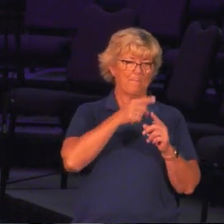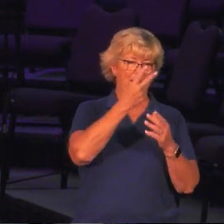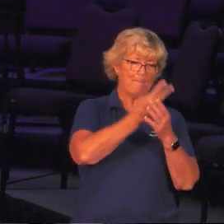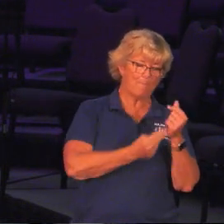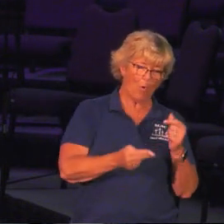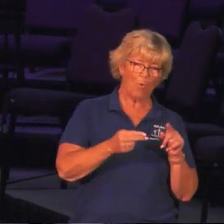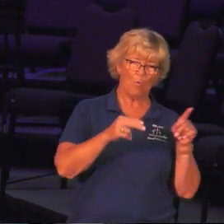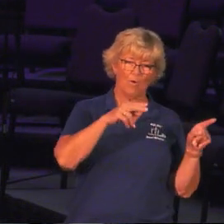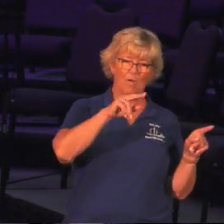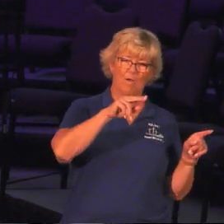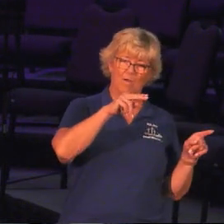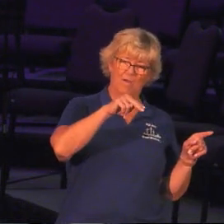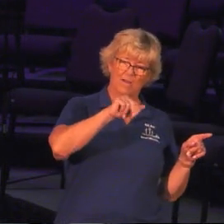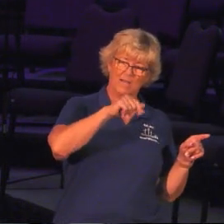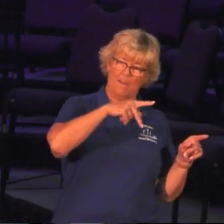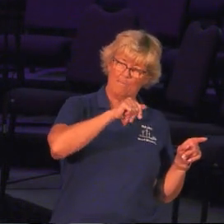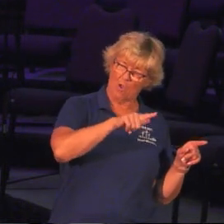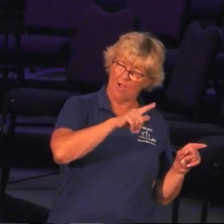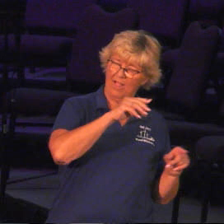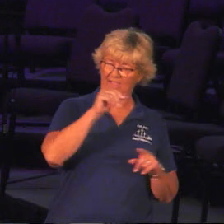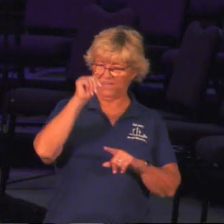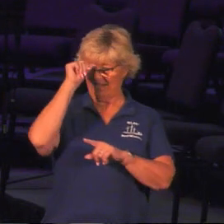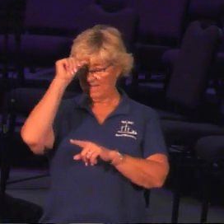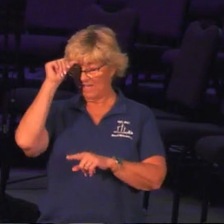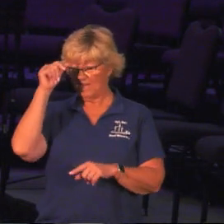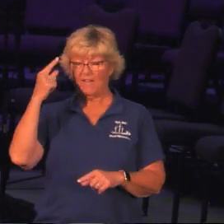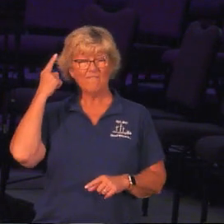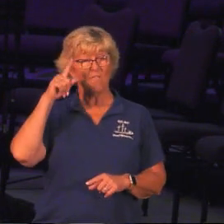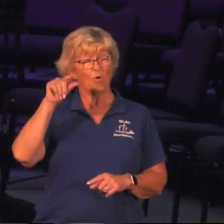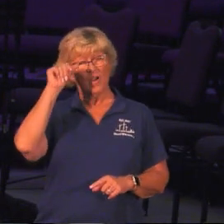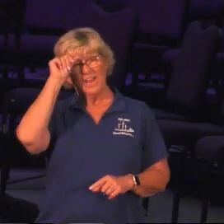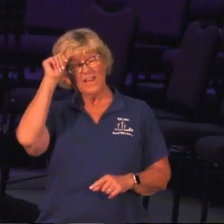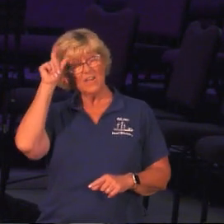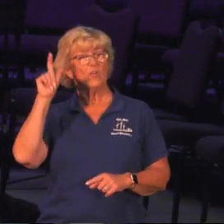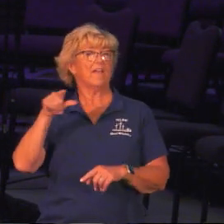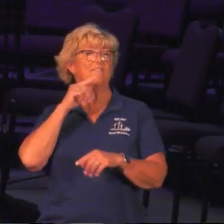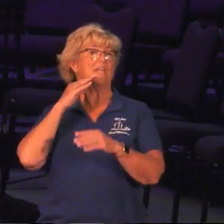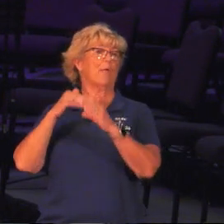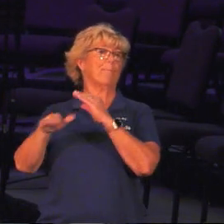and India. And if you wanted to hear about India, you're going to have to email Pastor Mark.